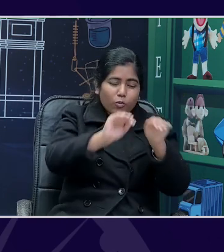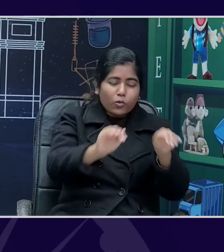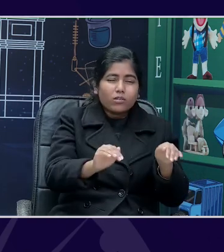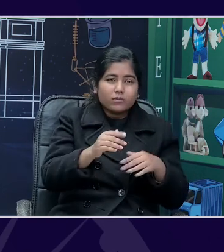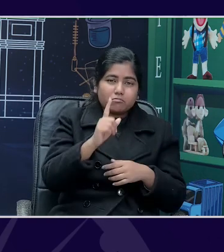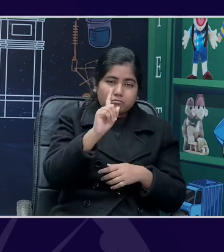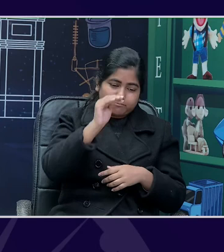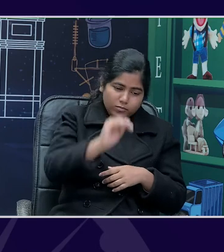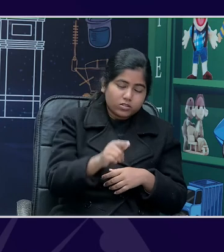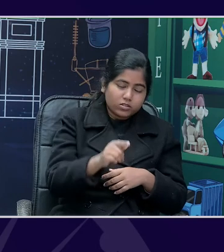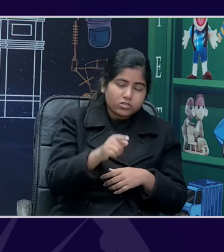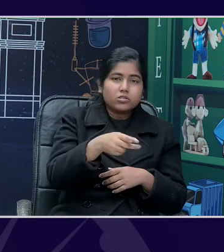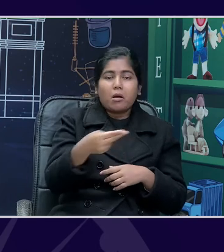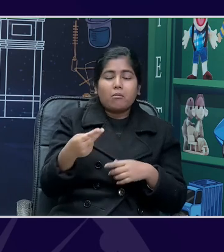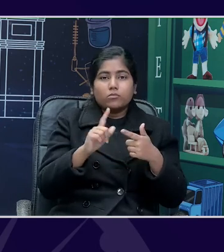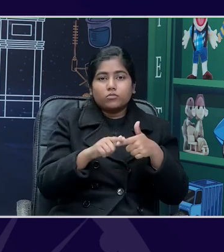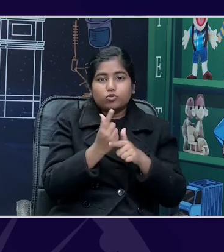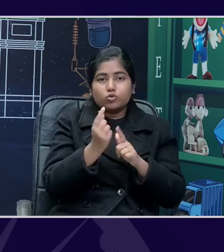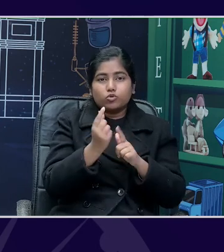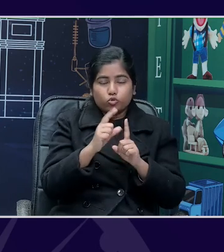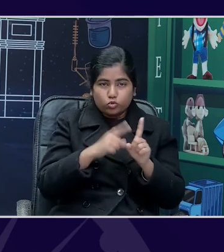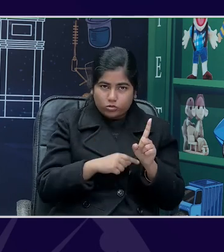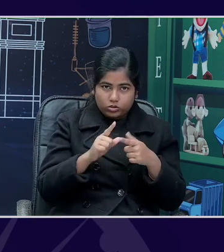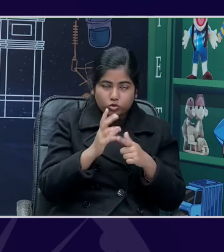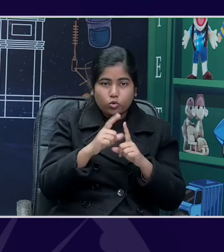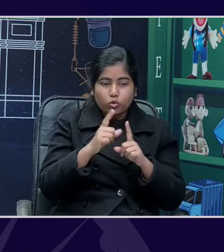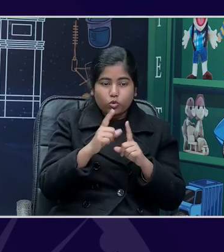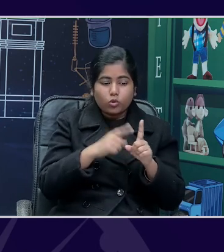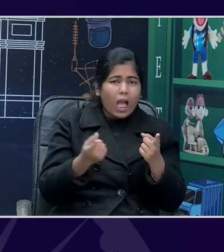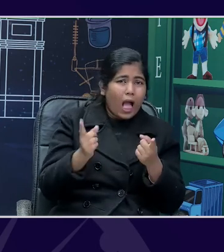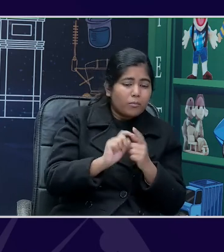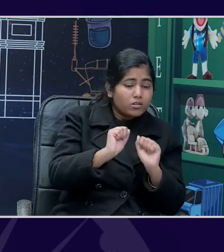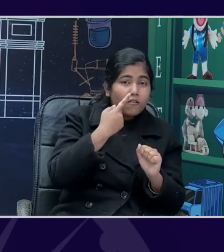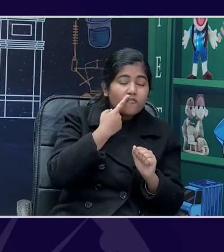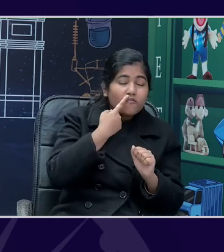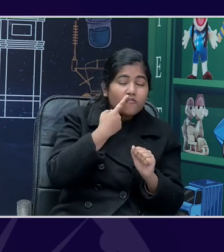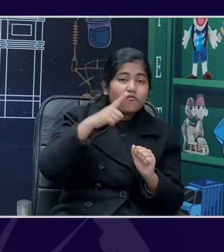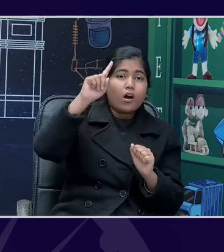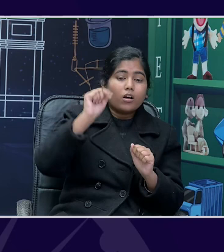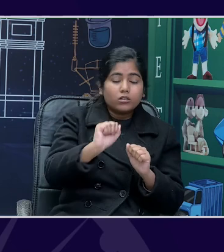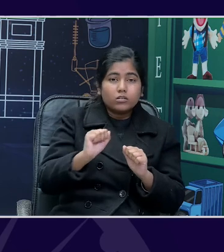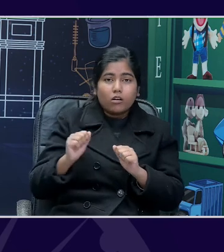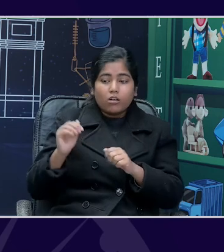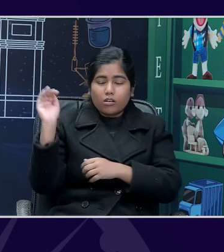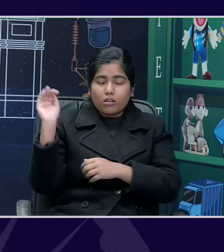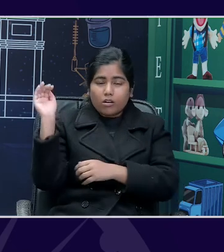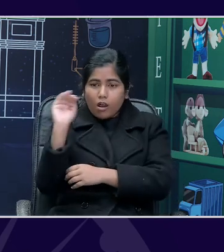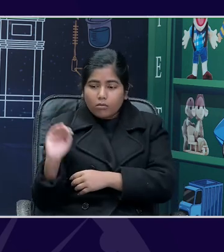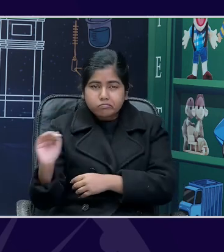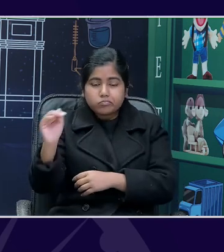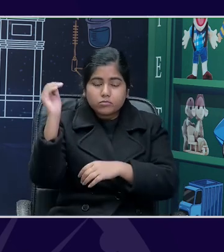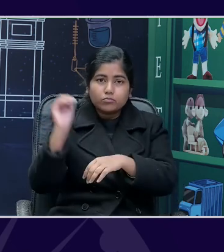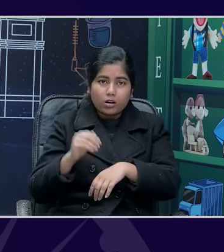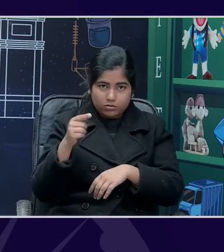Jodi. What happens with Jodi's father is that he gets bitten by a rattlesnake. He gets bitten